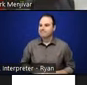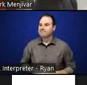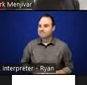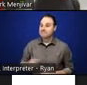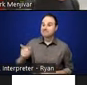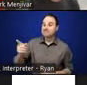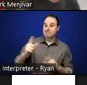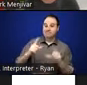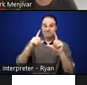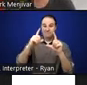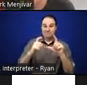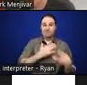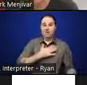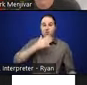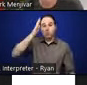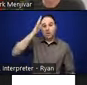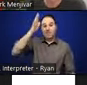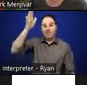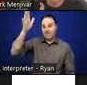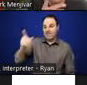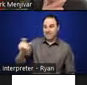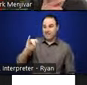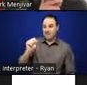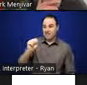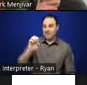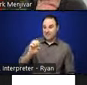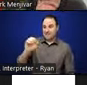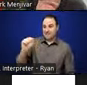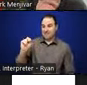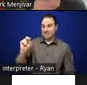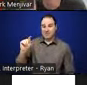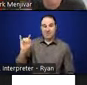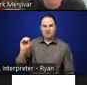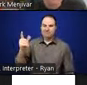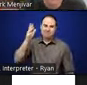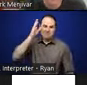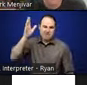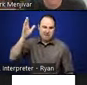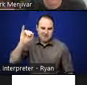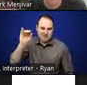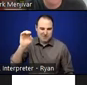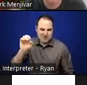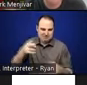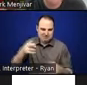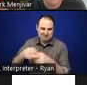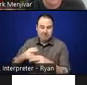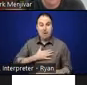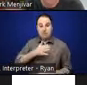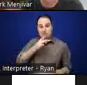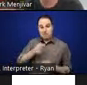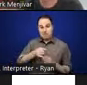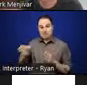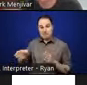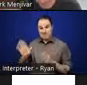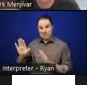grandfather, Jose Antonio Font, Papa Joe, as we would call him. And my mom's side of the family is Puerto Rican. so this is his